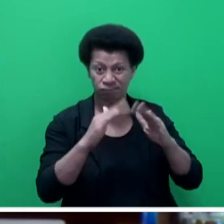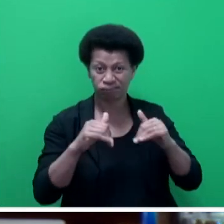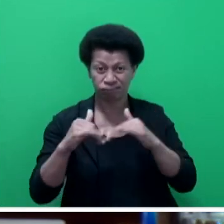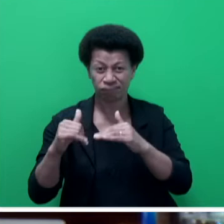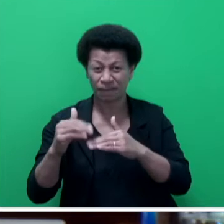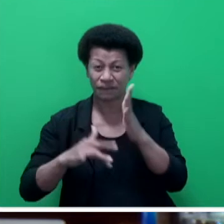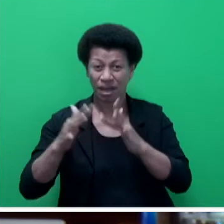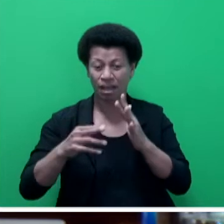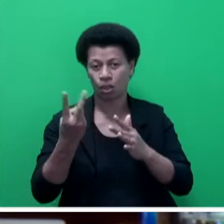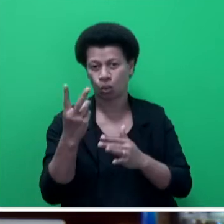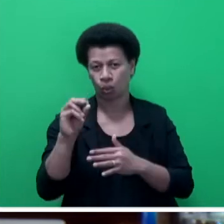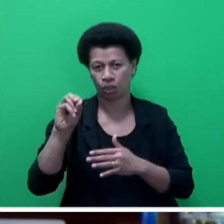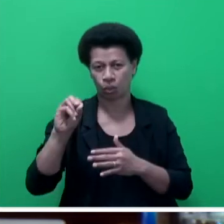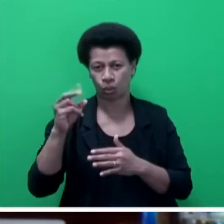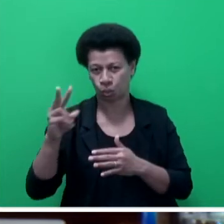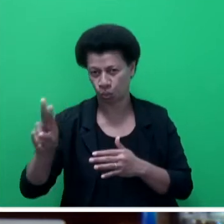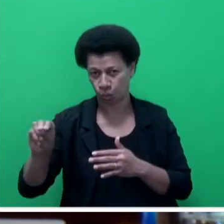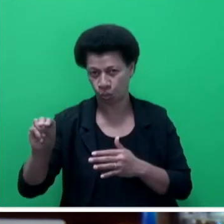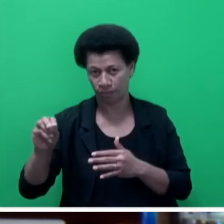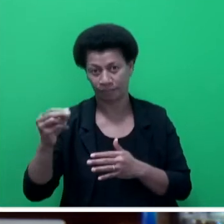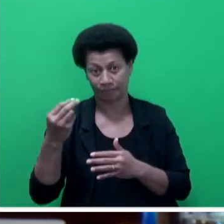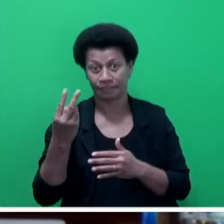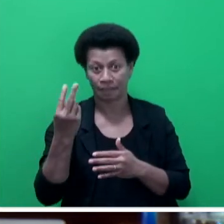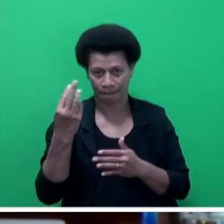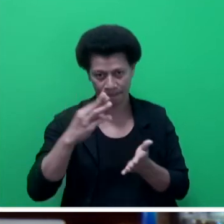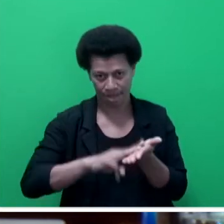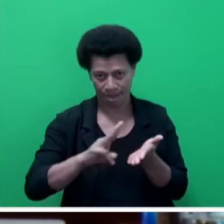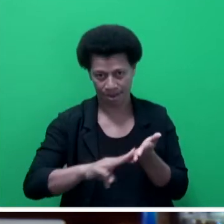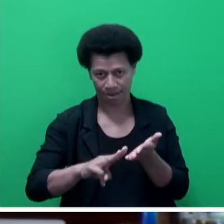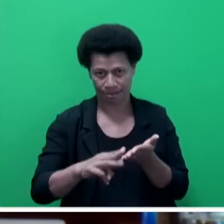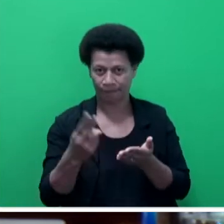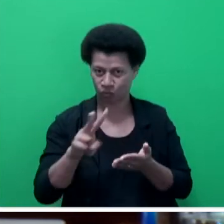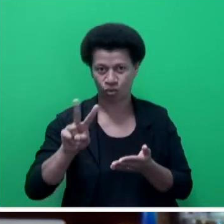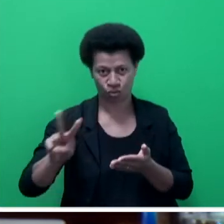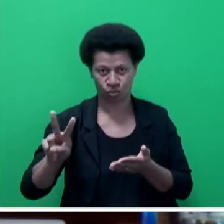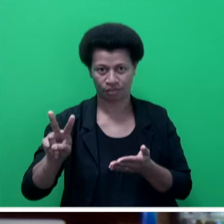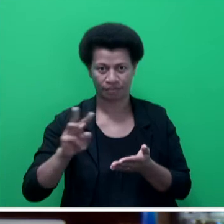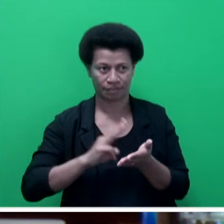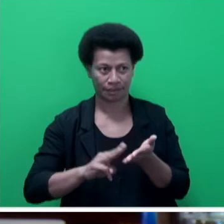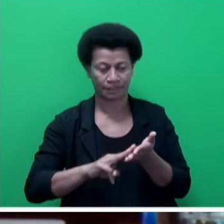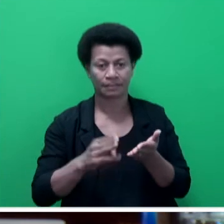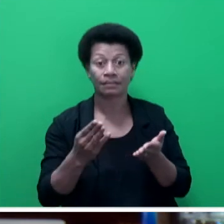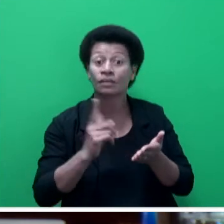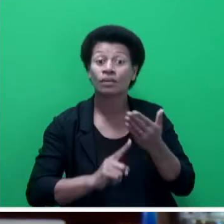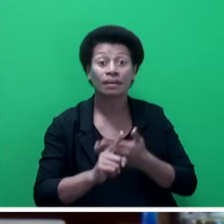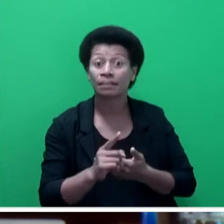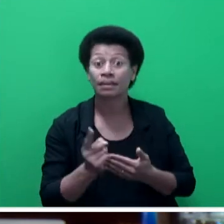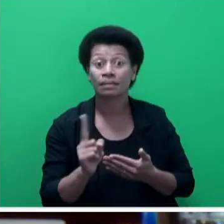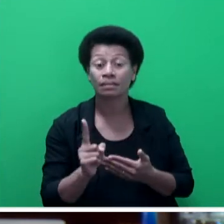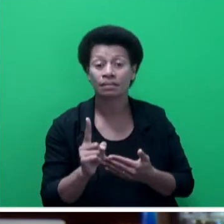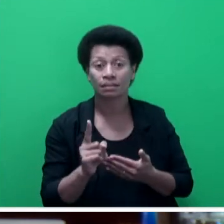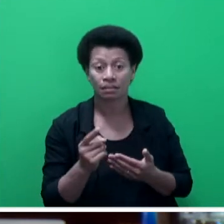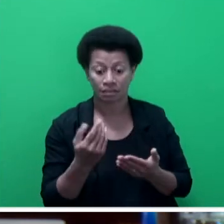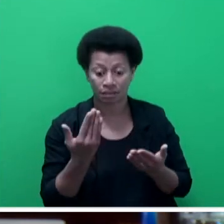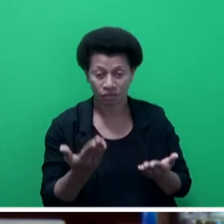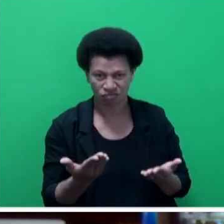22 million. But in 2020, it was 13 million. Mr Speaker, sir, it is therefore apparent that